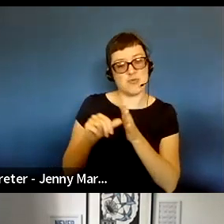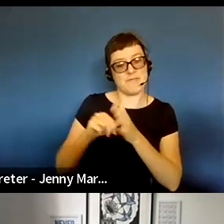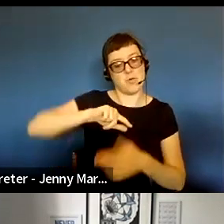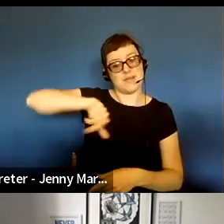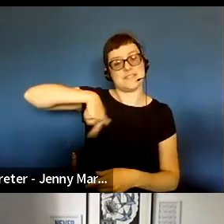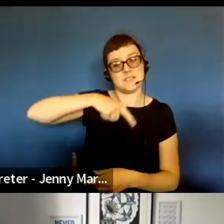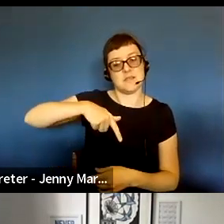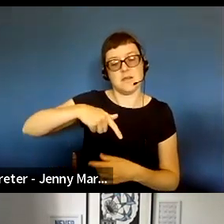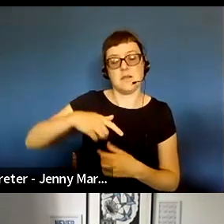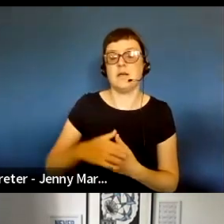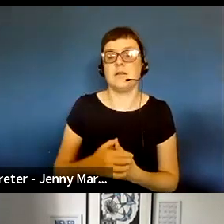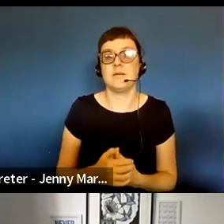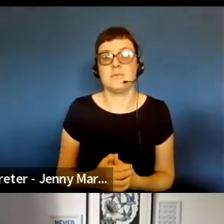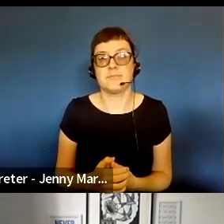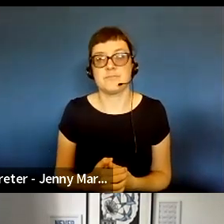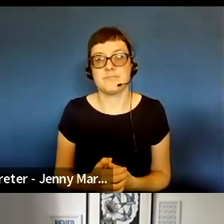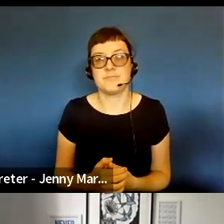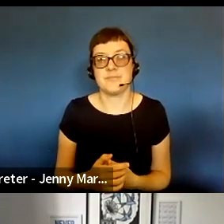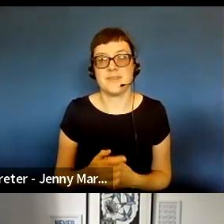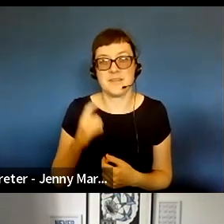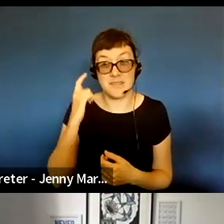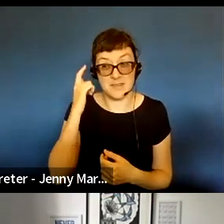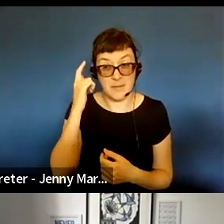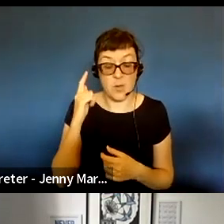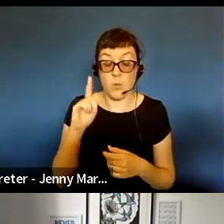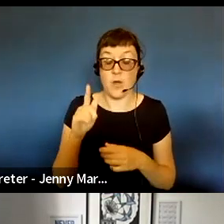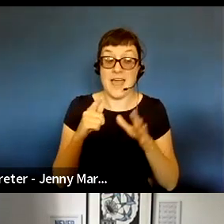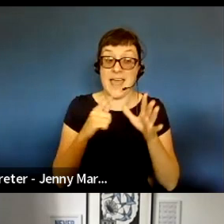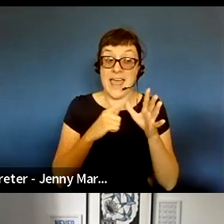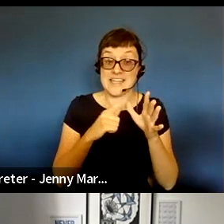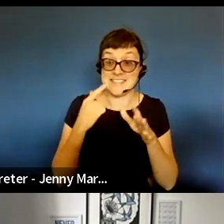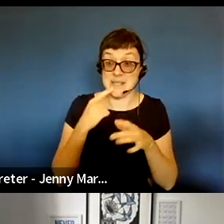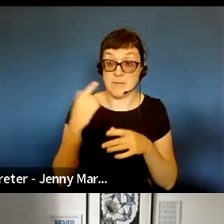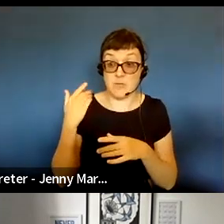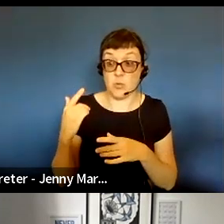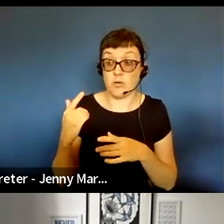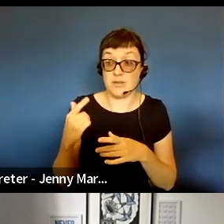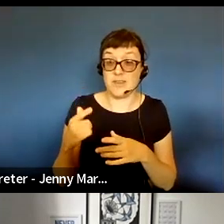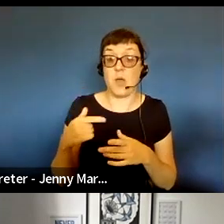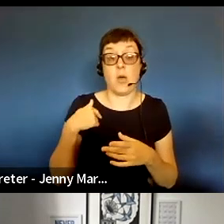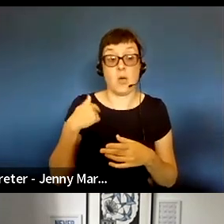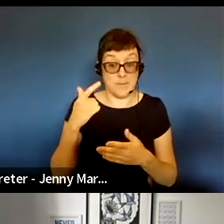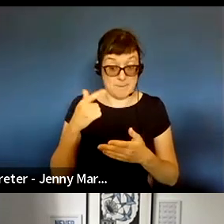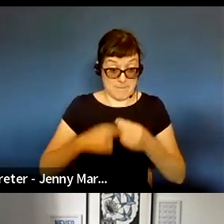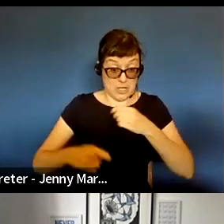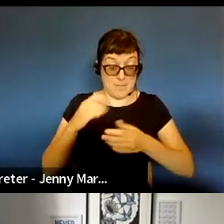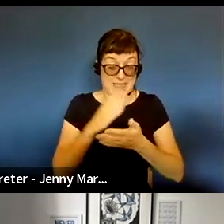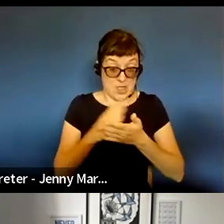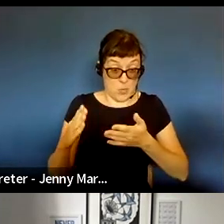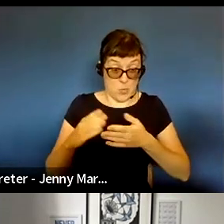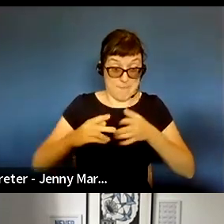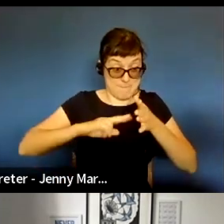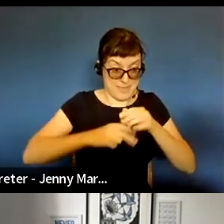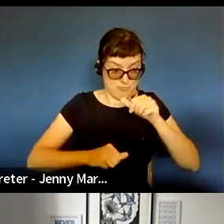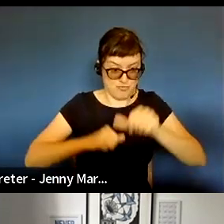And I think kind of touching on what Ash said earlier, it came really clear when we were kind of planning our processes that